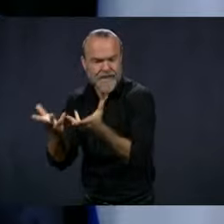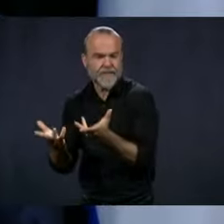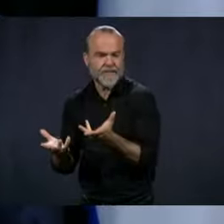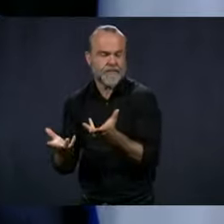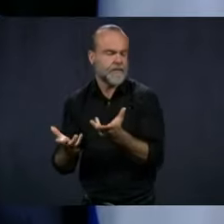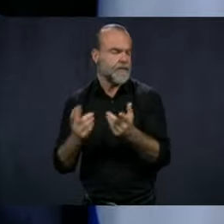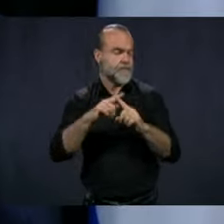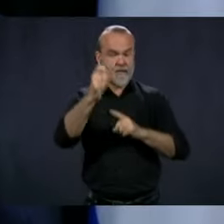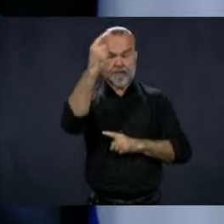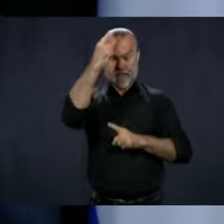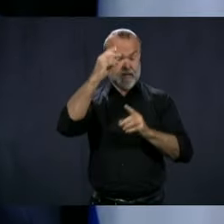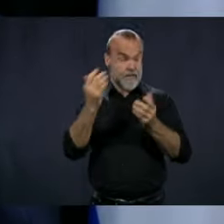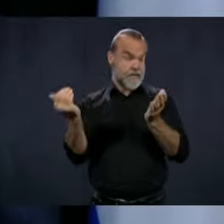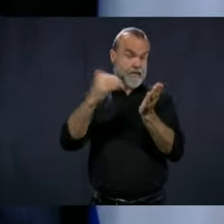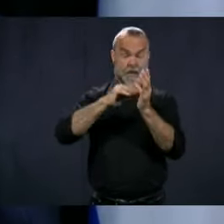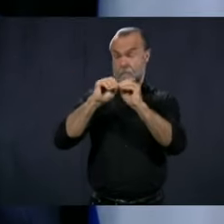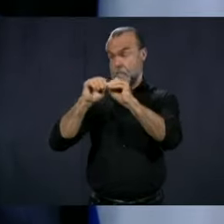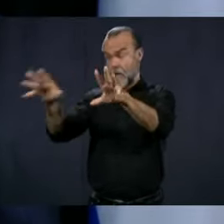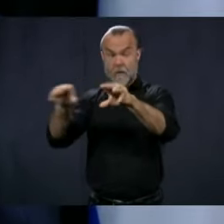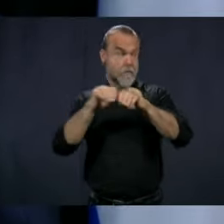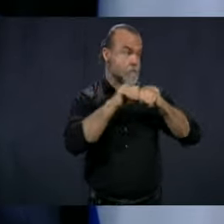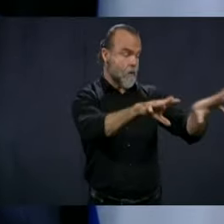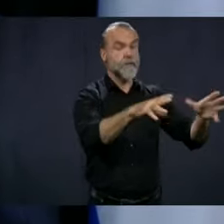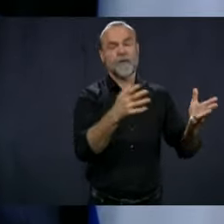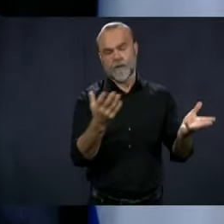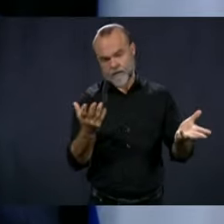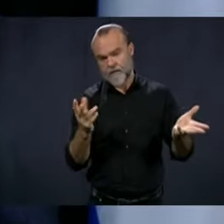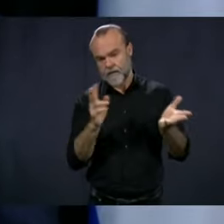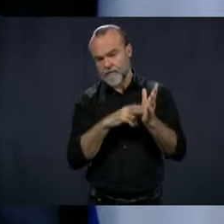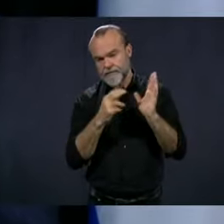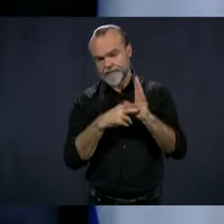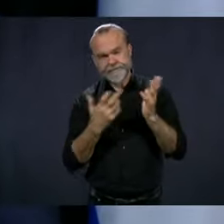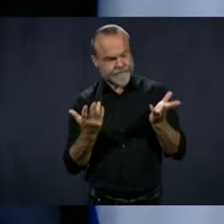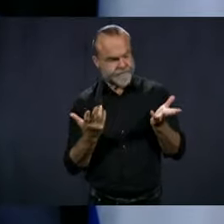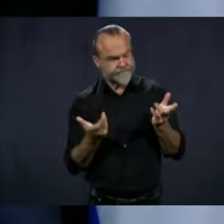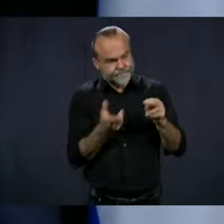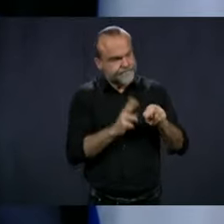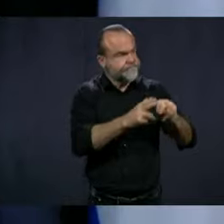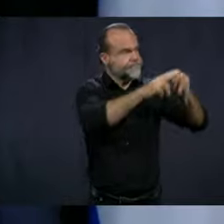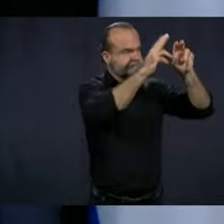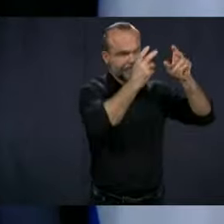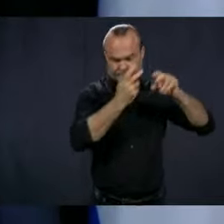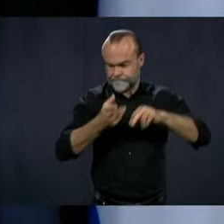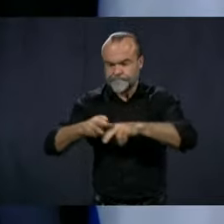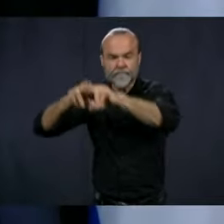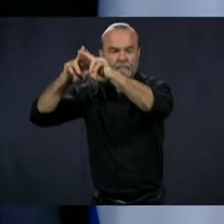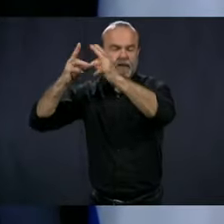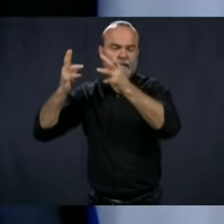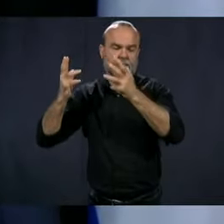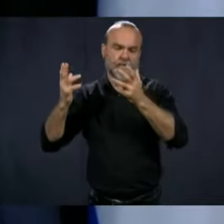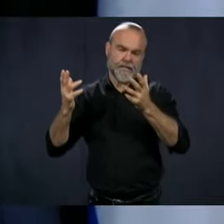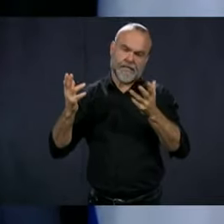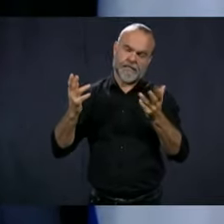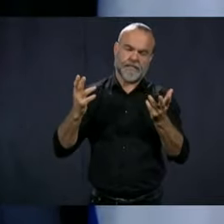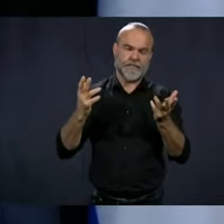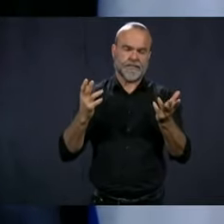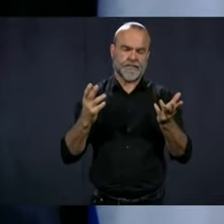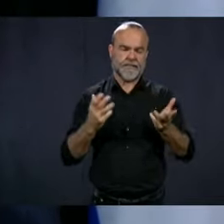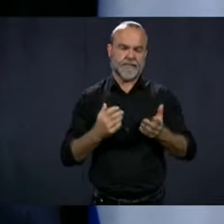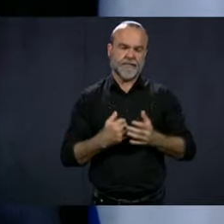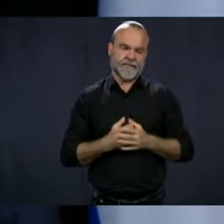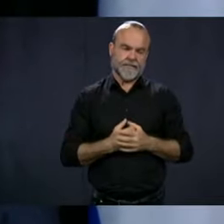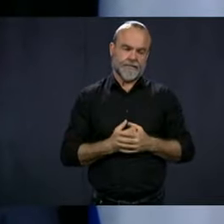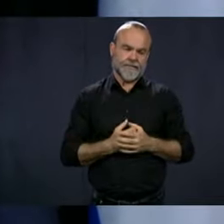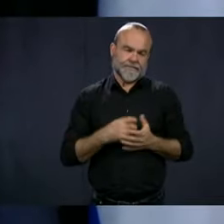again, it can make us go into more cases and cases. And at that moment, stress a lot